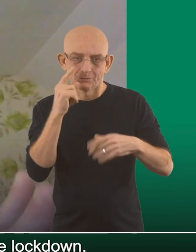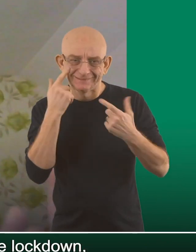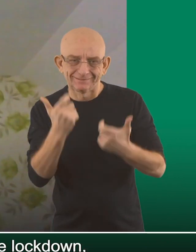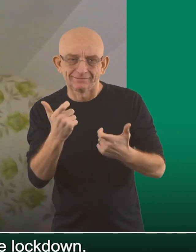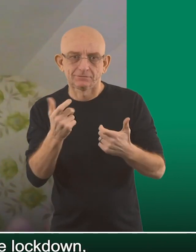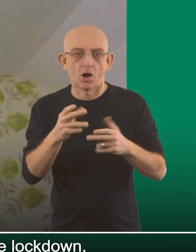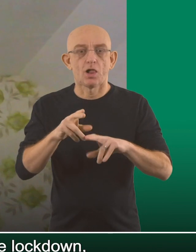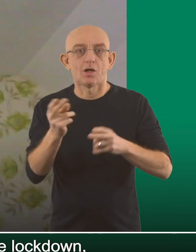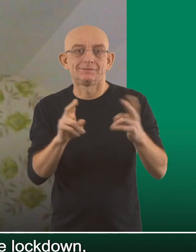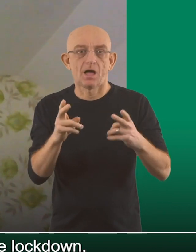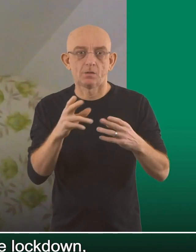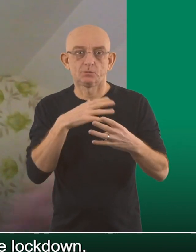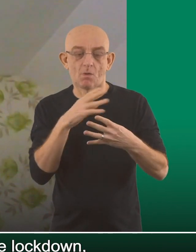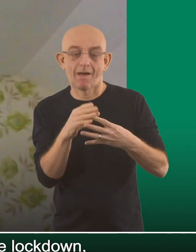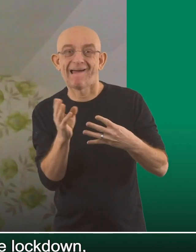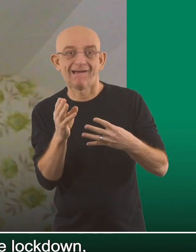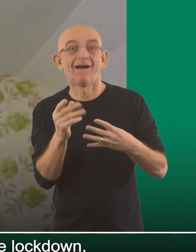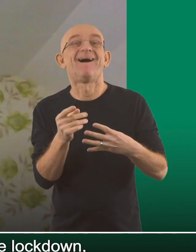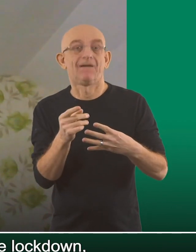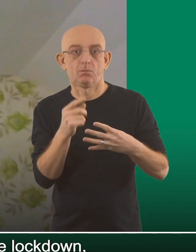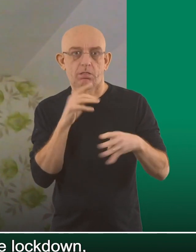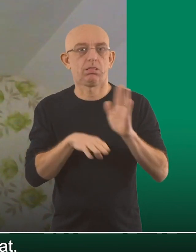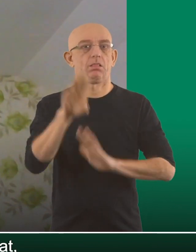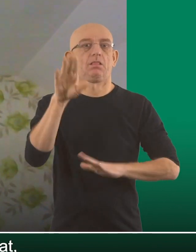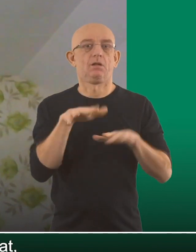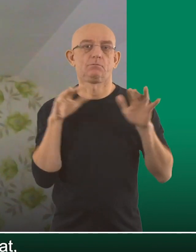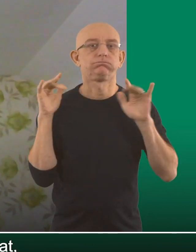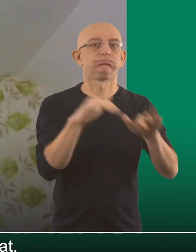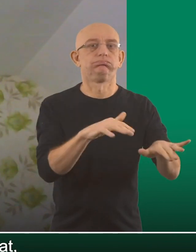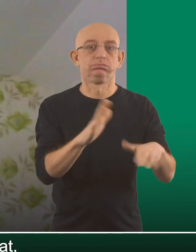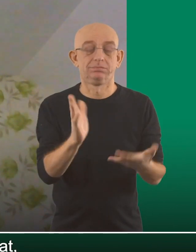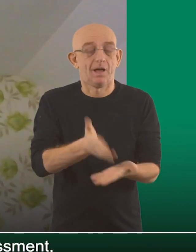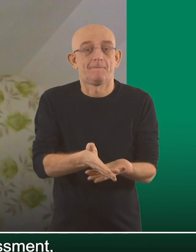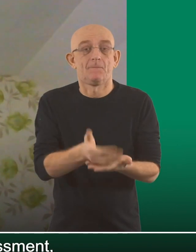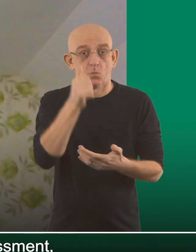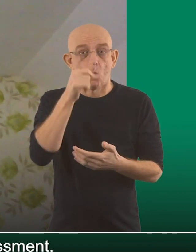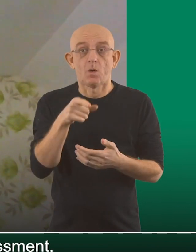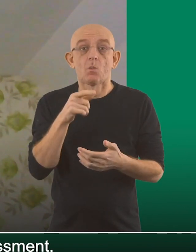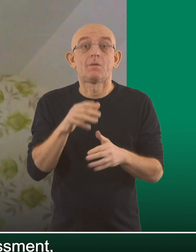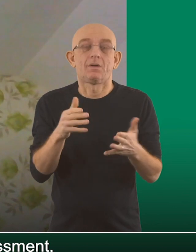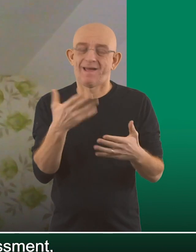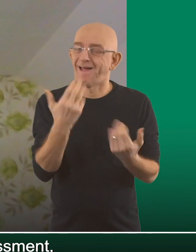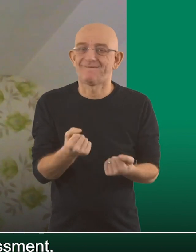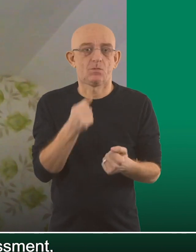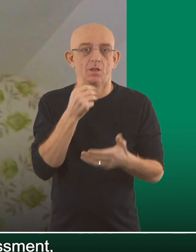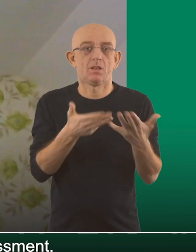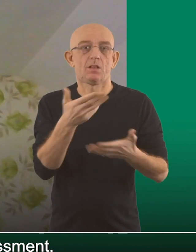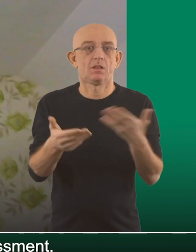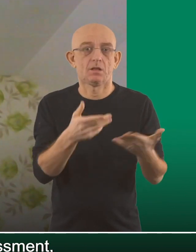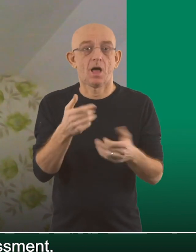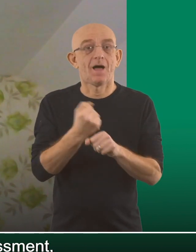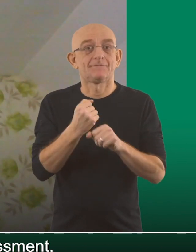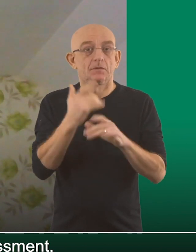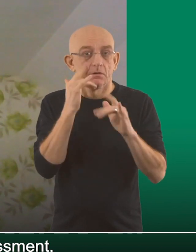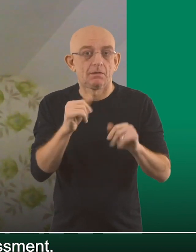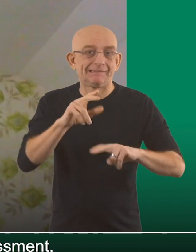an element of the lockdown, there will be an upward pressure on infections. There's no two ways about that. And the government's assessment,